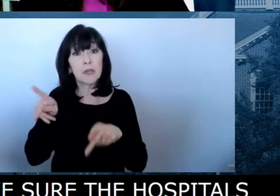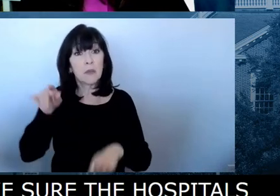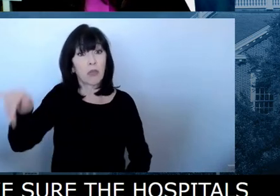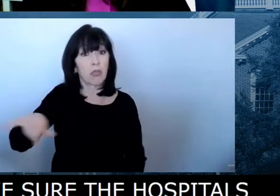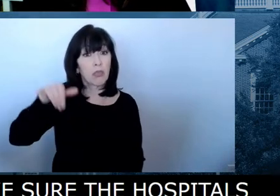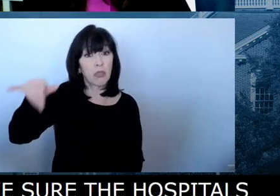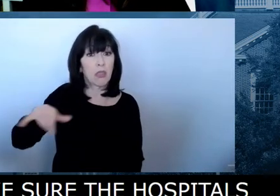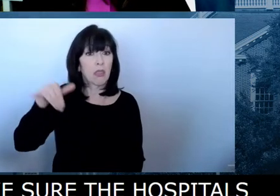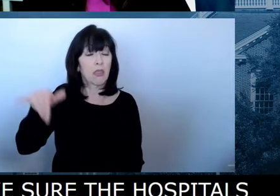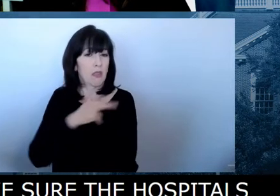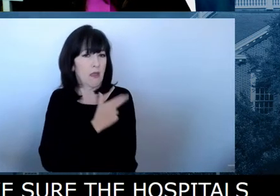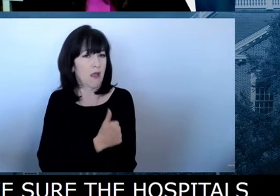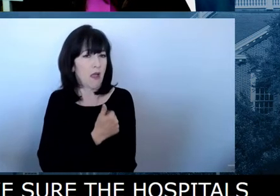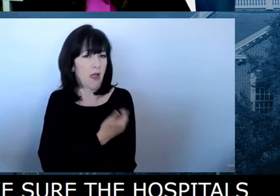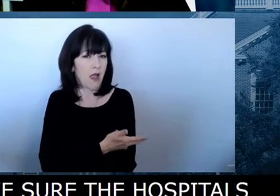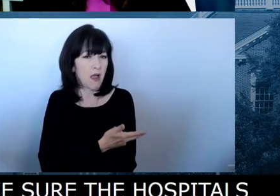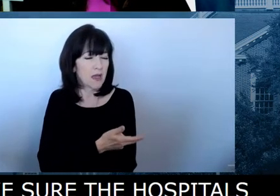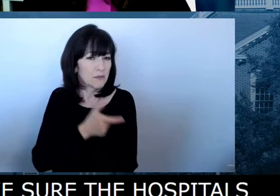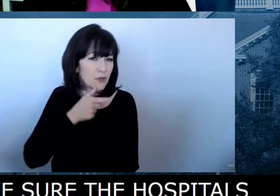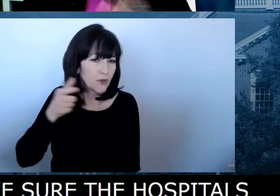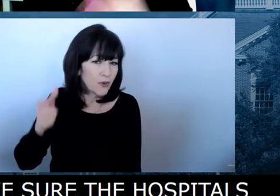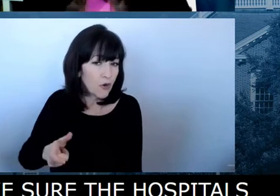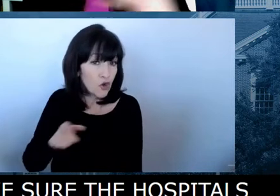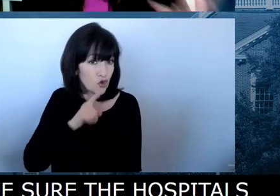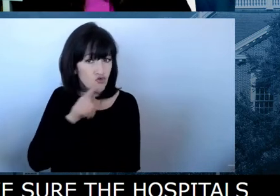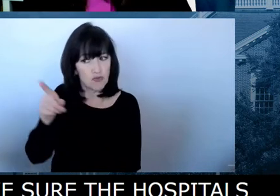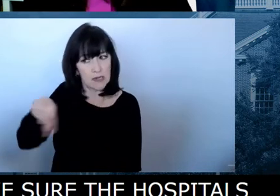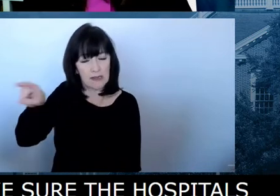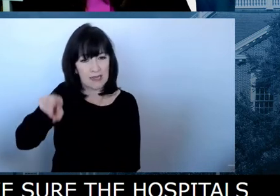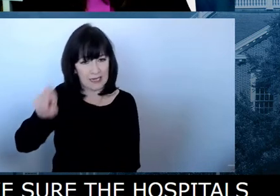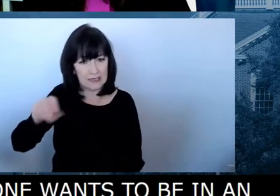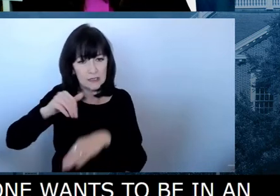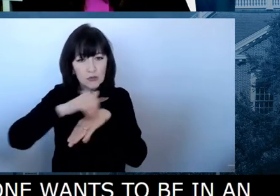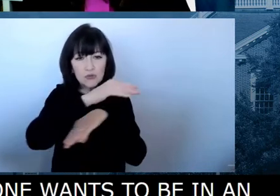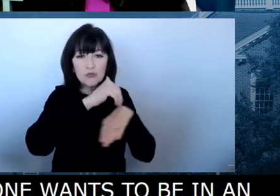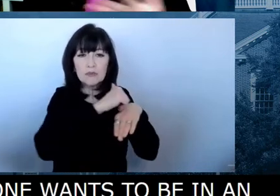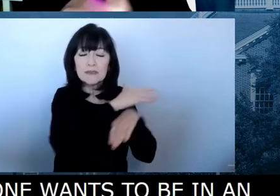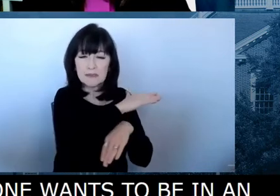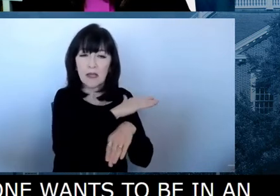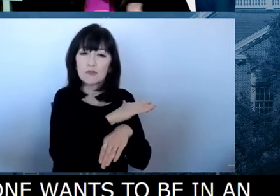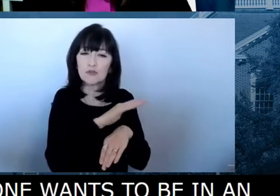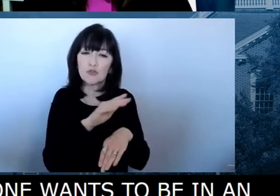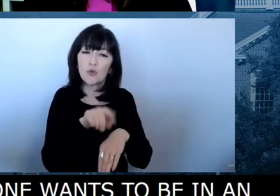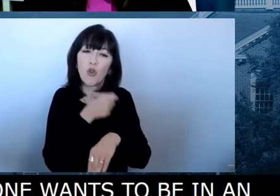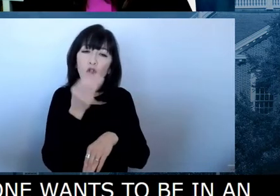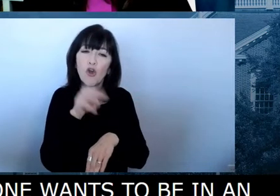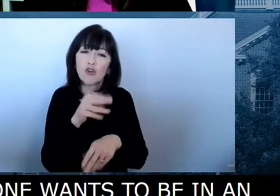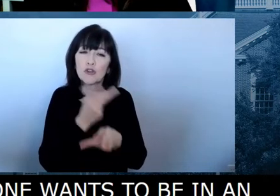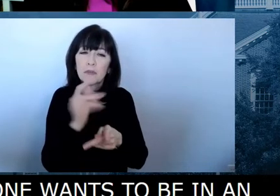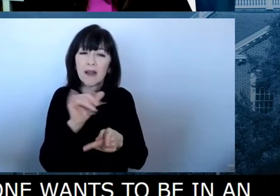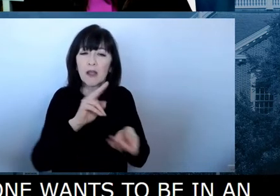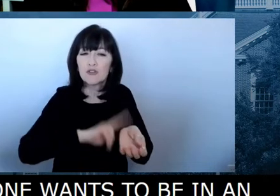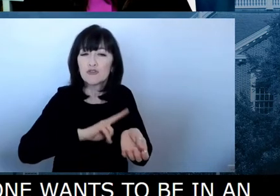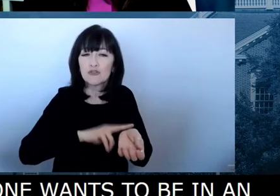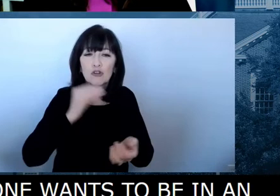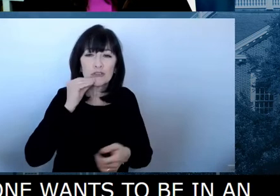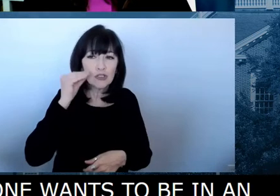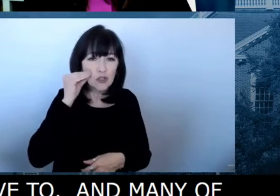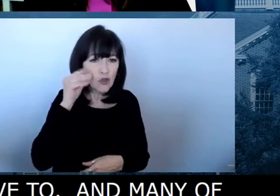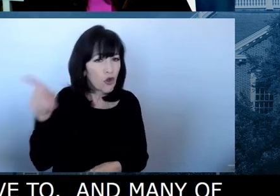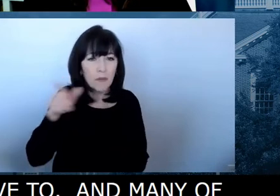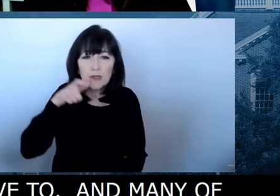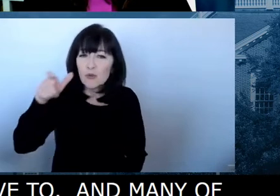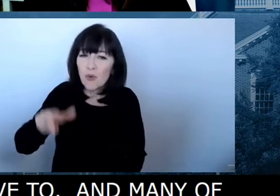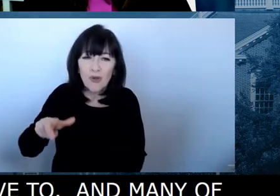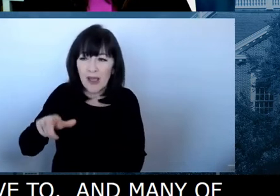of these individuals, um, who needed to go to long-term care needed a different level of care, um, than the acute setting. And so this was an